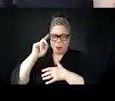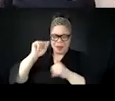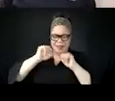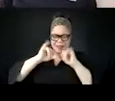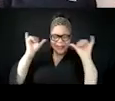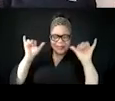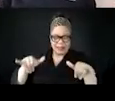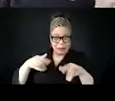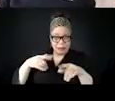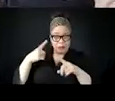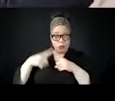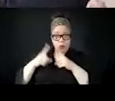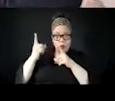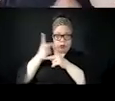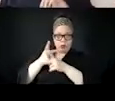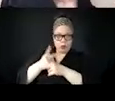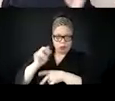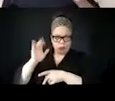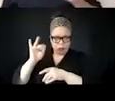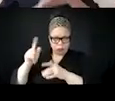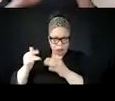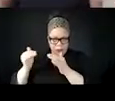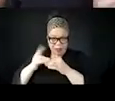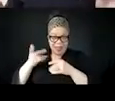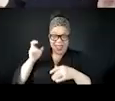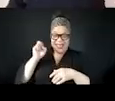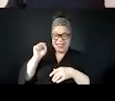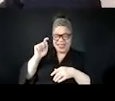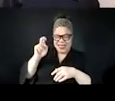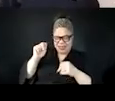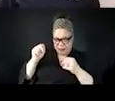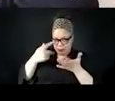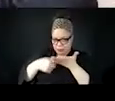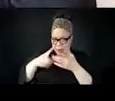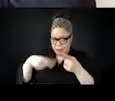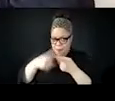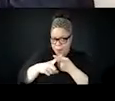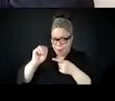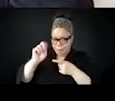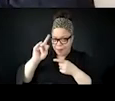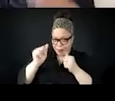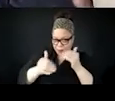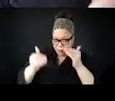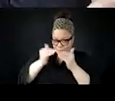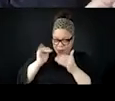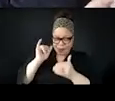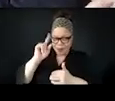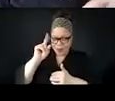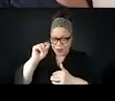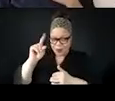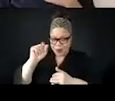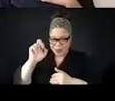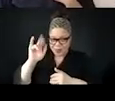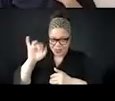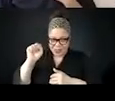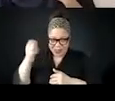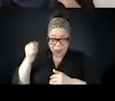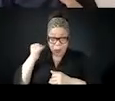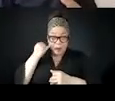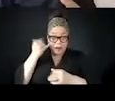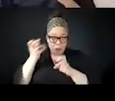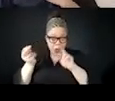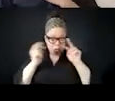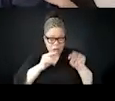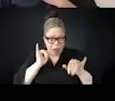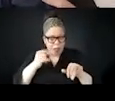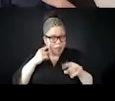if you want to take a peek at that, I think it's recorded and will be shared with folks. So, um, but a lot of people think of COINTELPRO as a surveillance